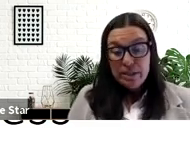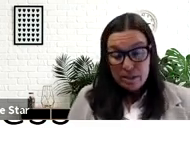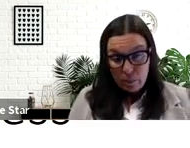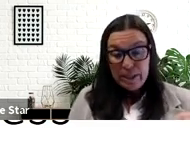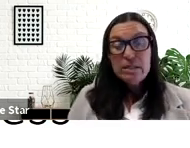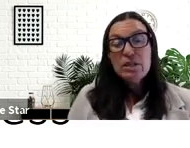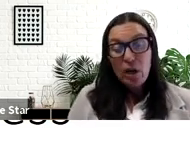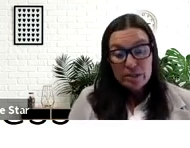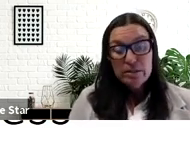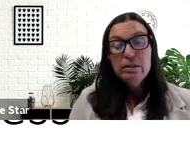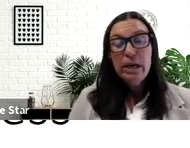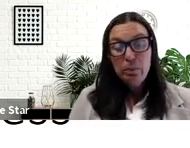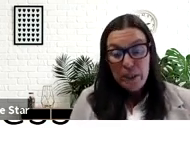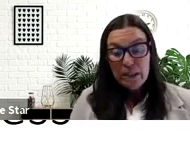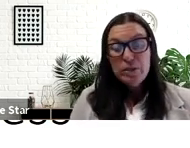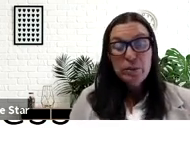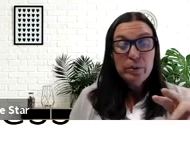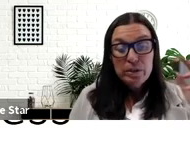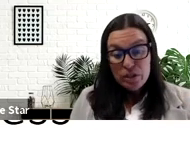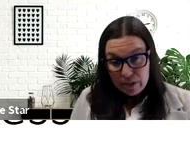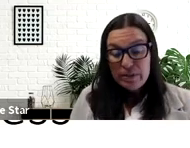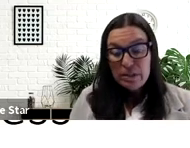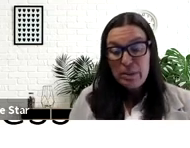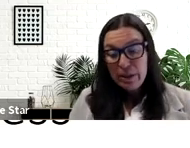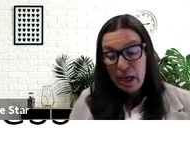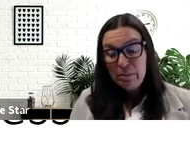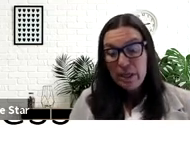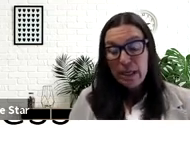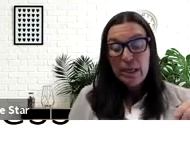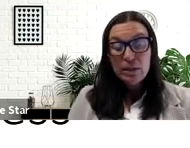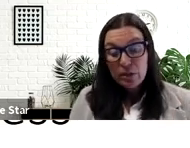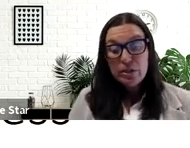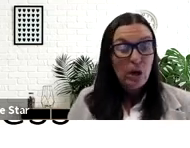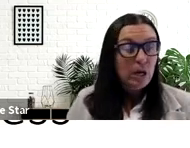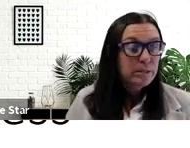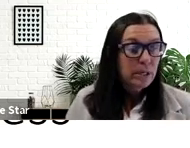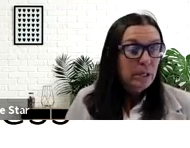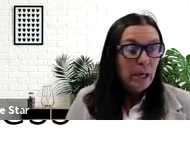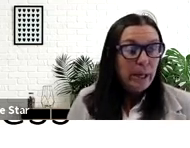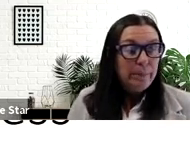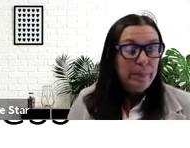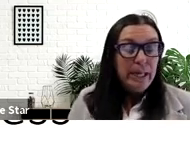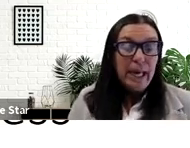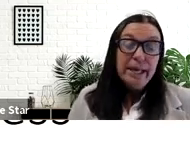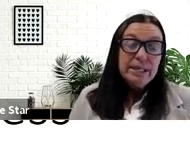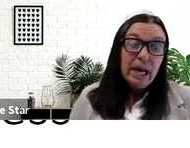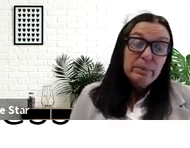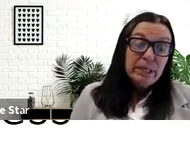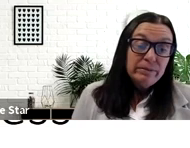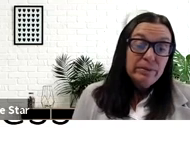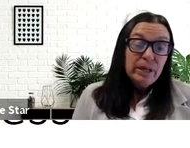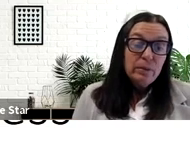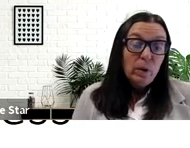And whiteness is the cause, and we need to shift the paradigm and look to the cause. And